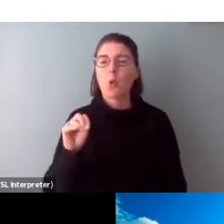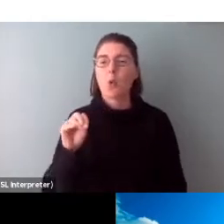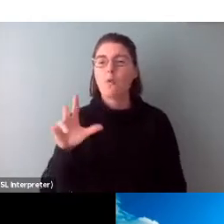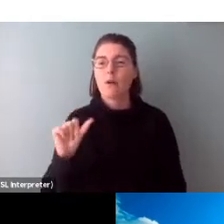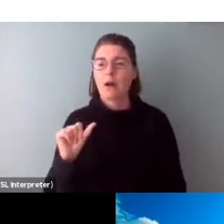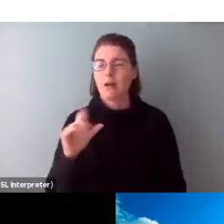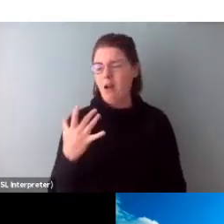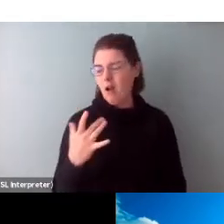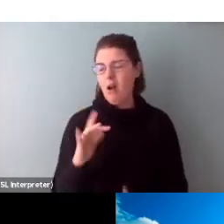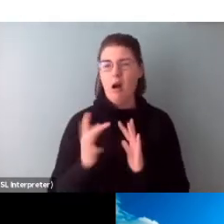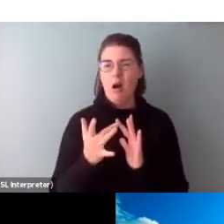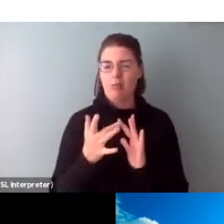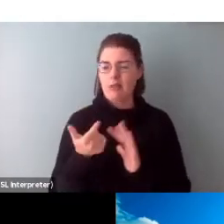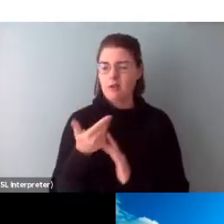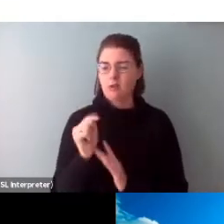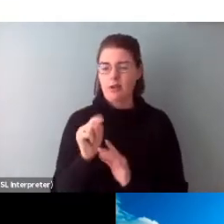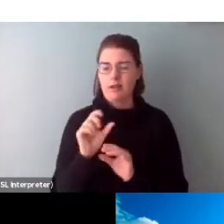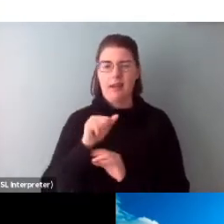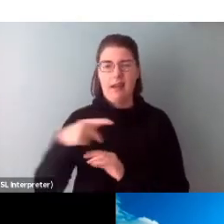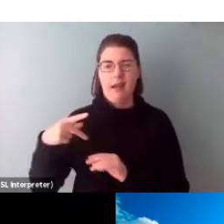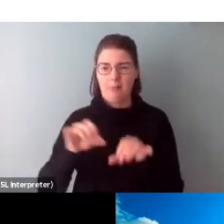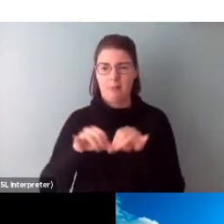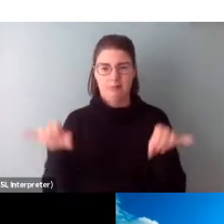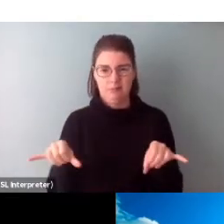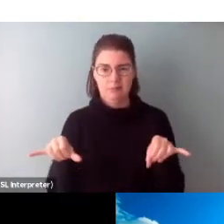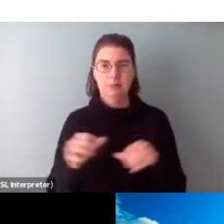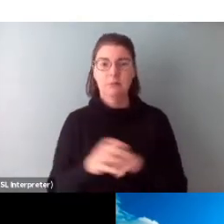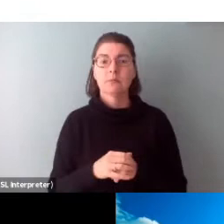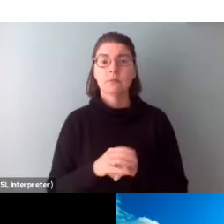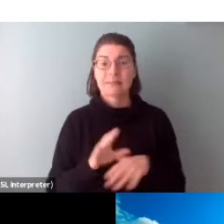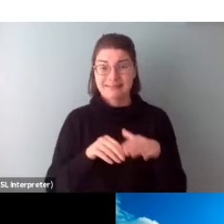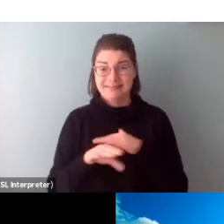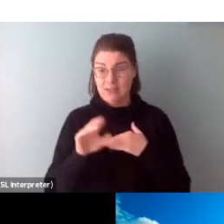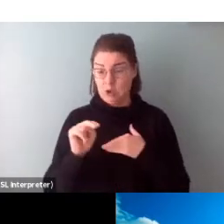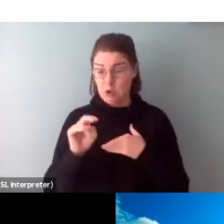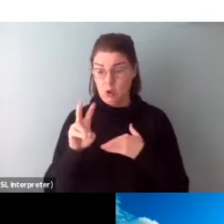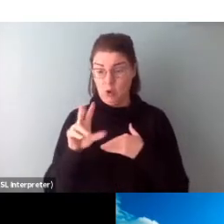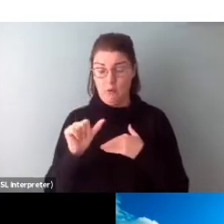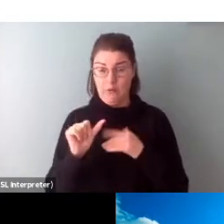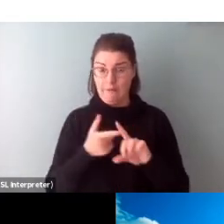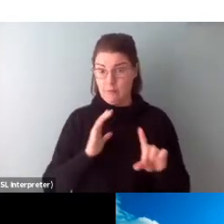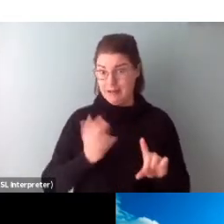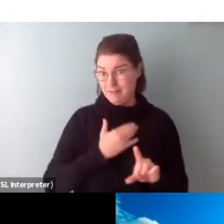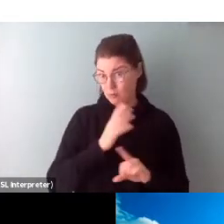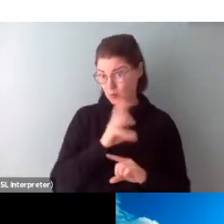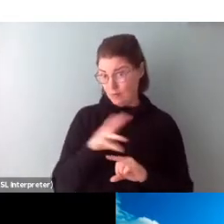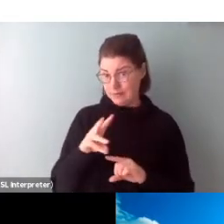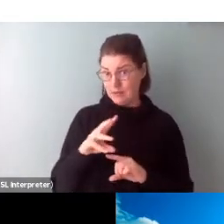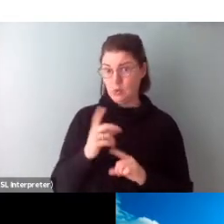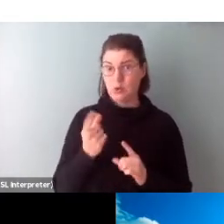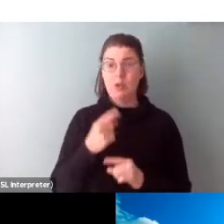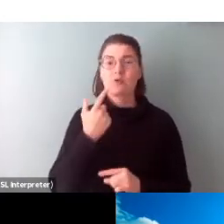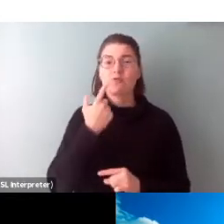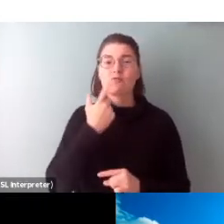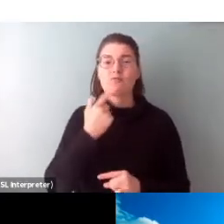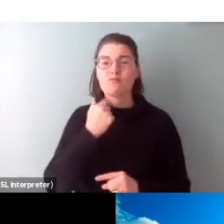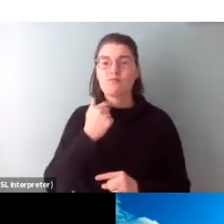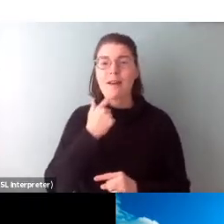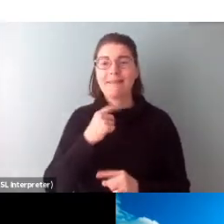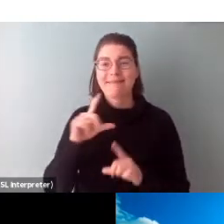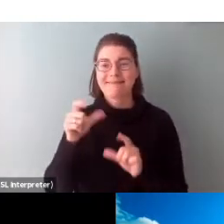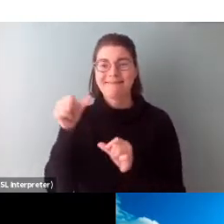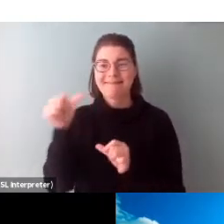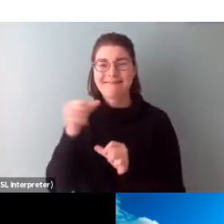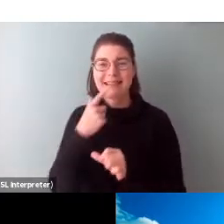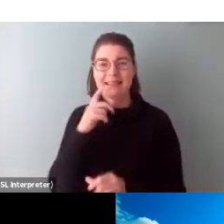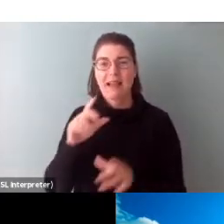online grant application system. To get to NOVA from the OAC website, click the big red button